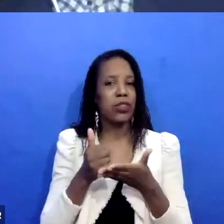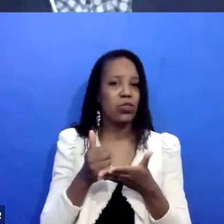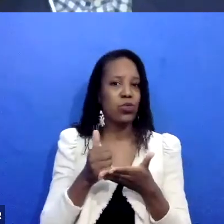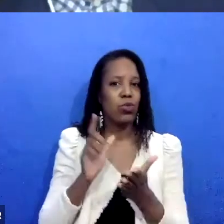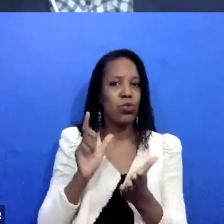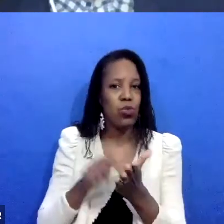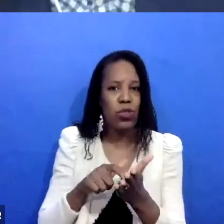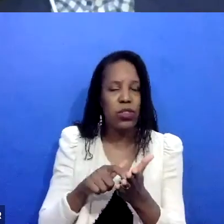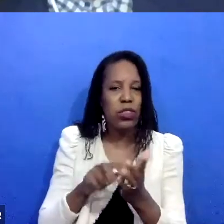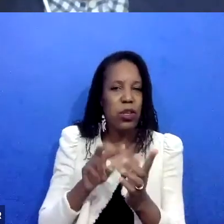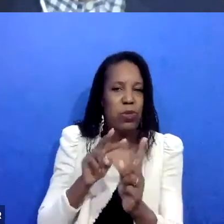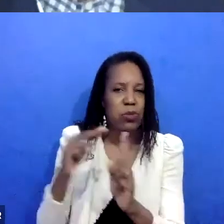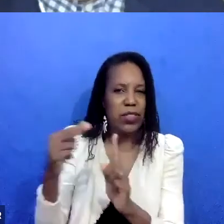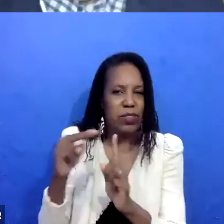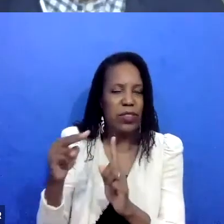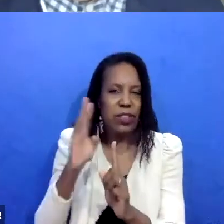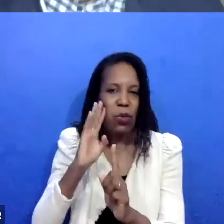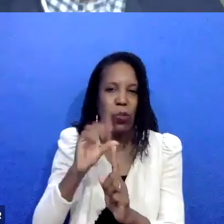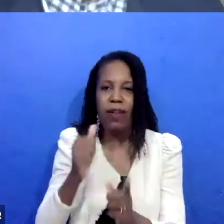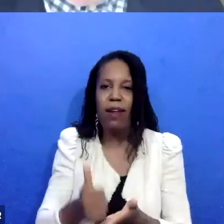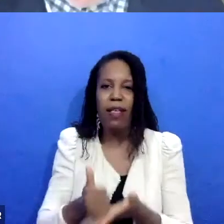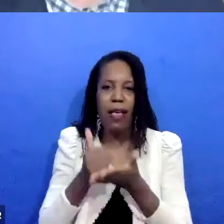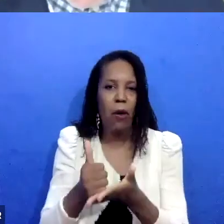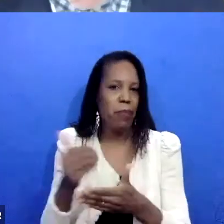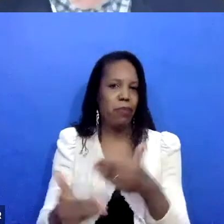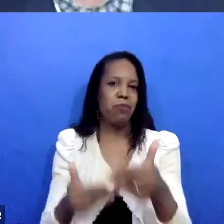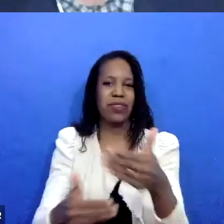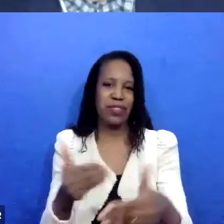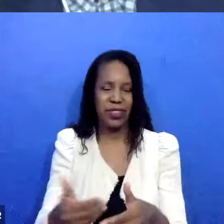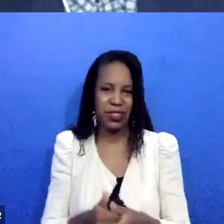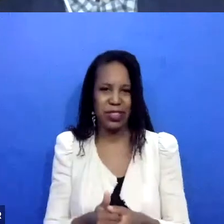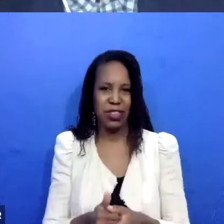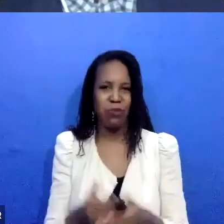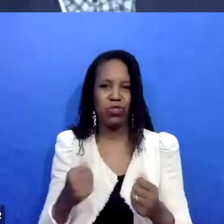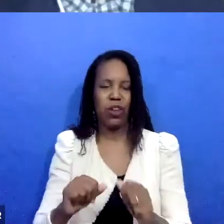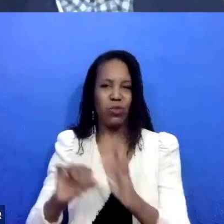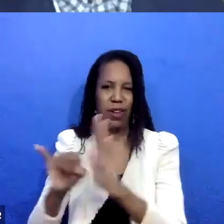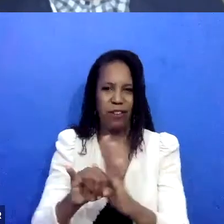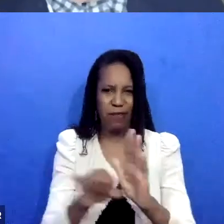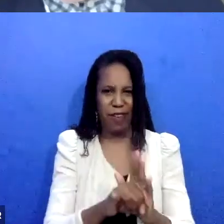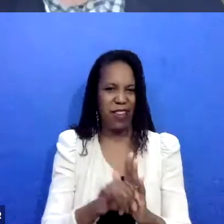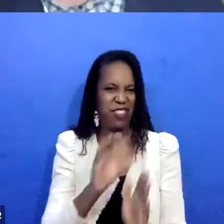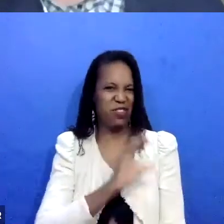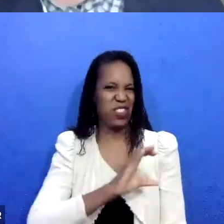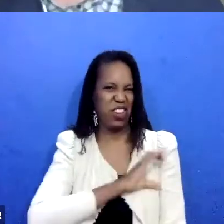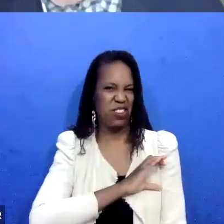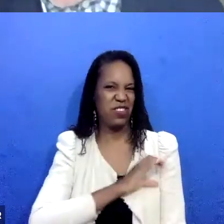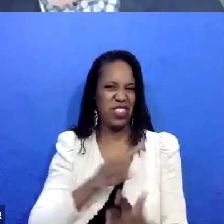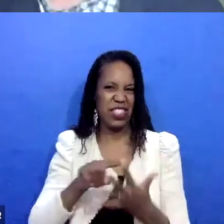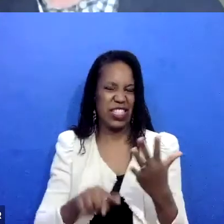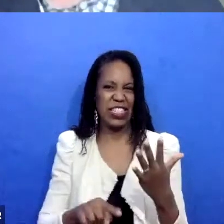conducive to the process we're attempting to, uh, engage people in. Um, most often in my experience,